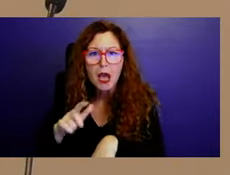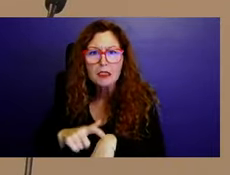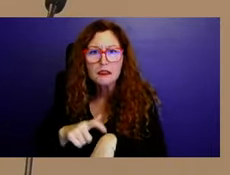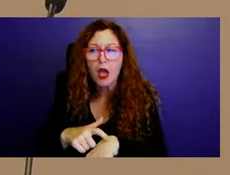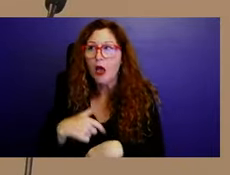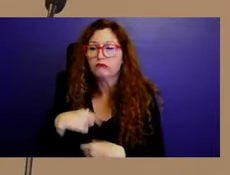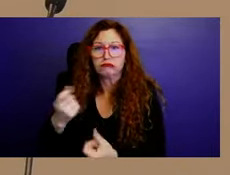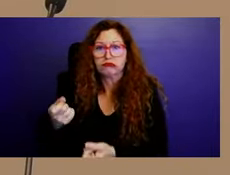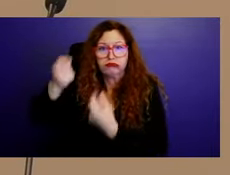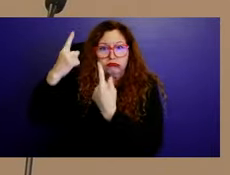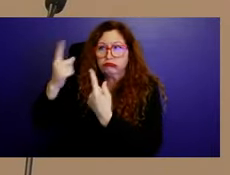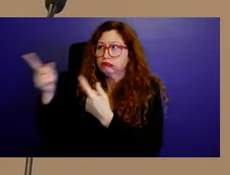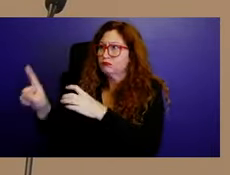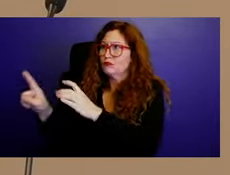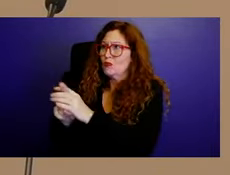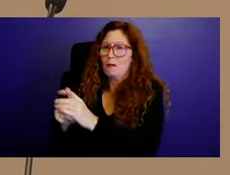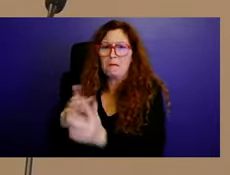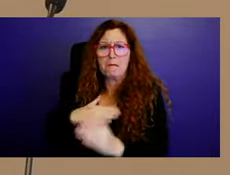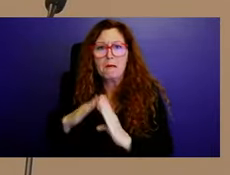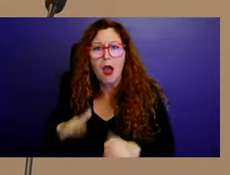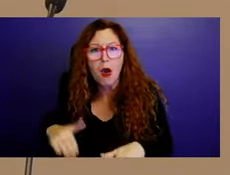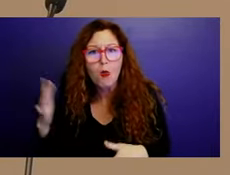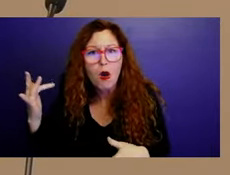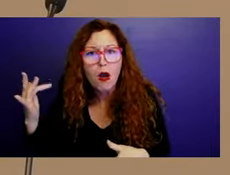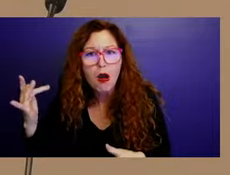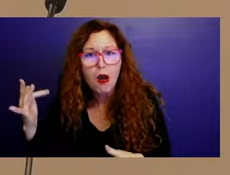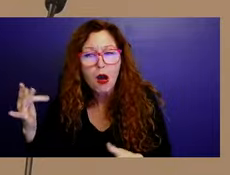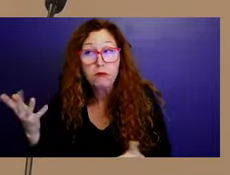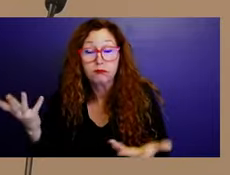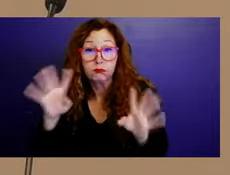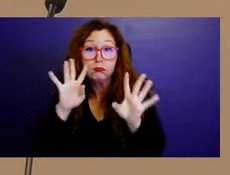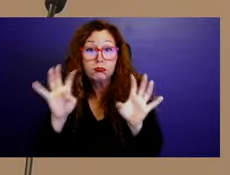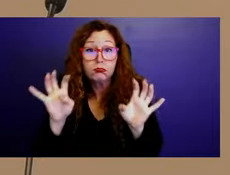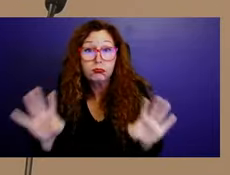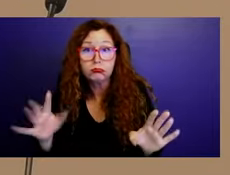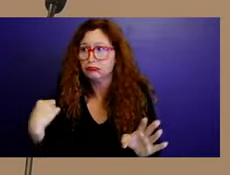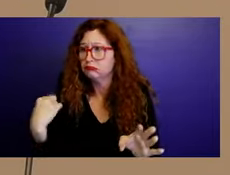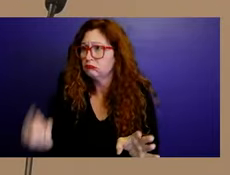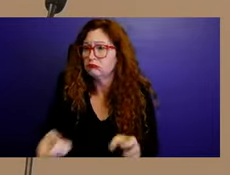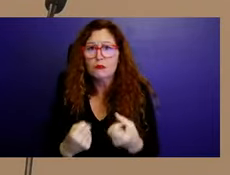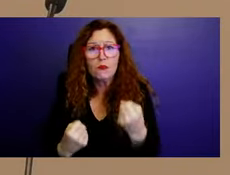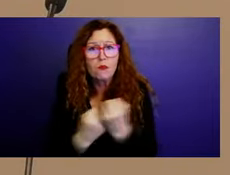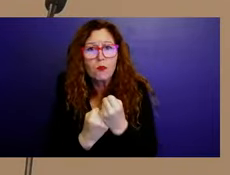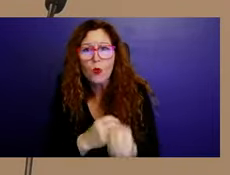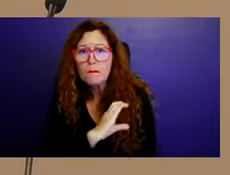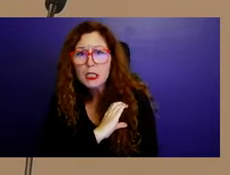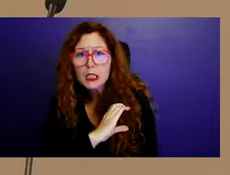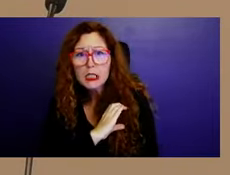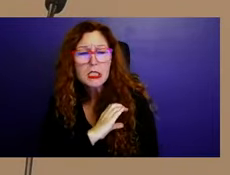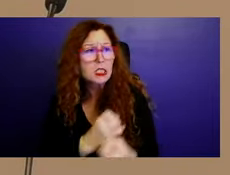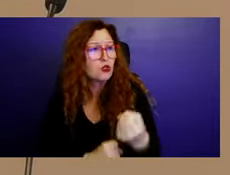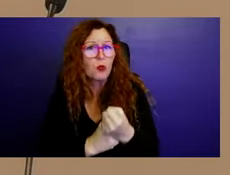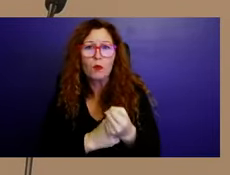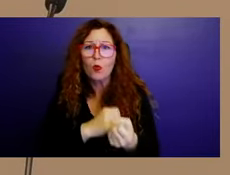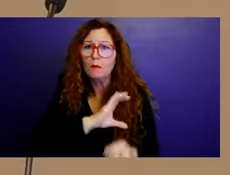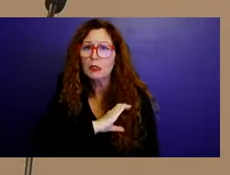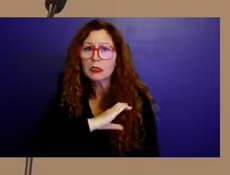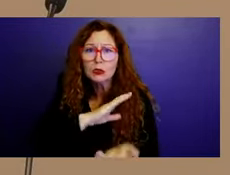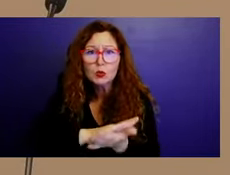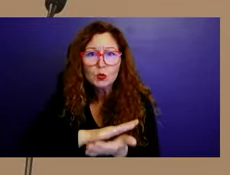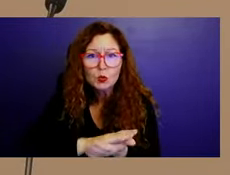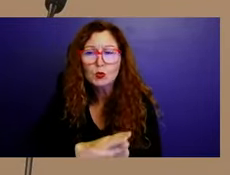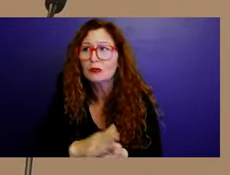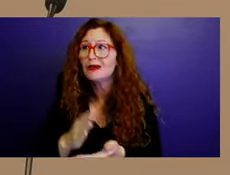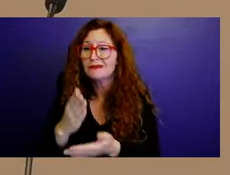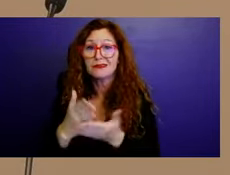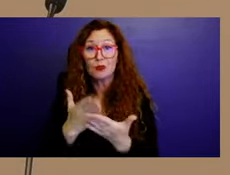there are several great officers that we know of very well, which I'm not going to name here because I'm limited to time and I've got